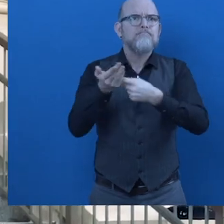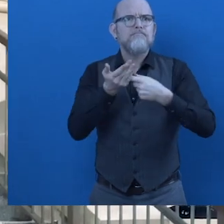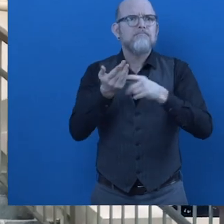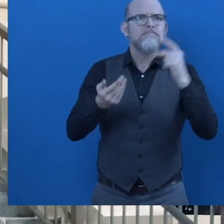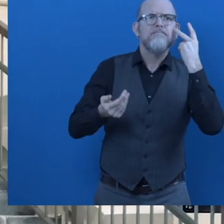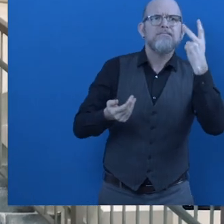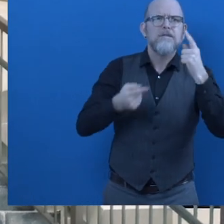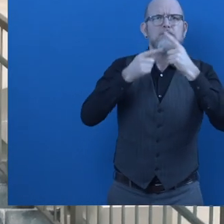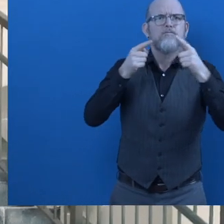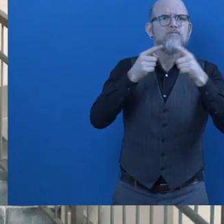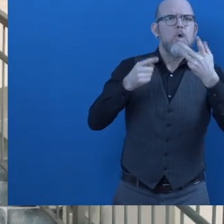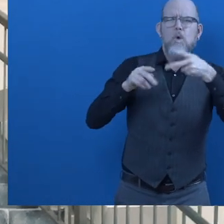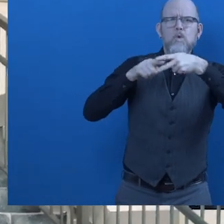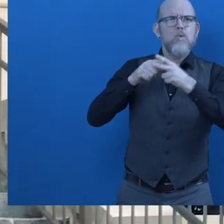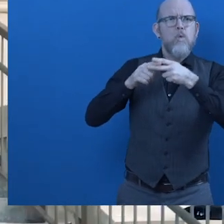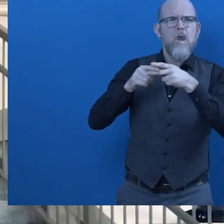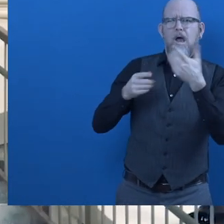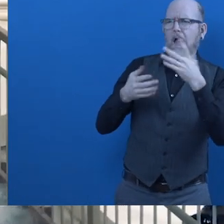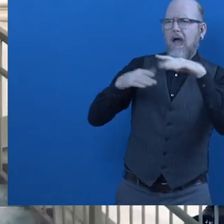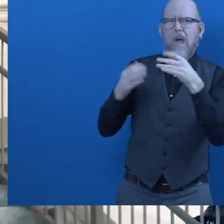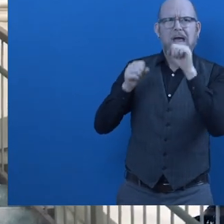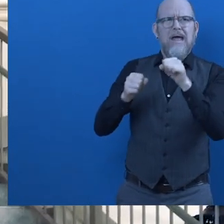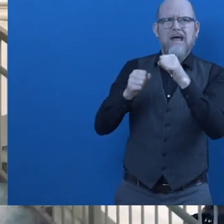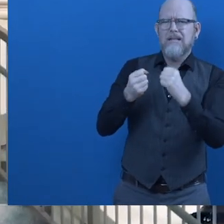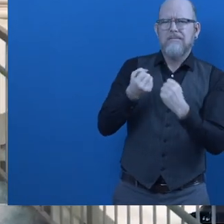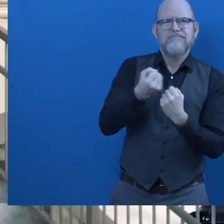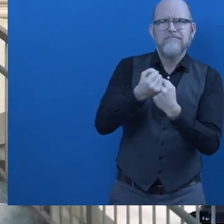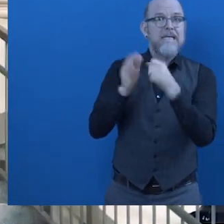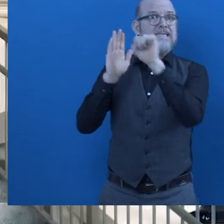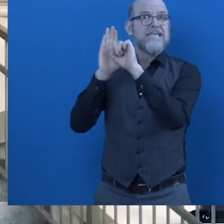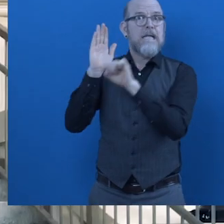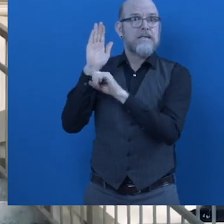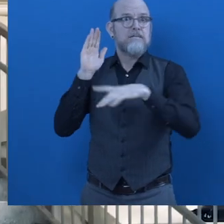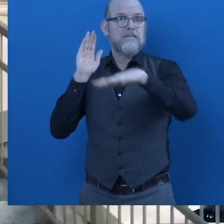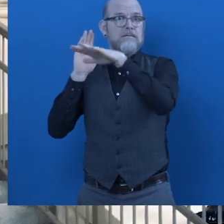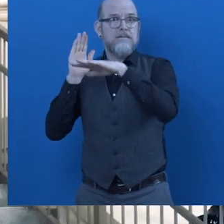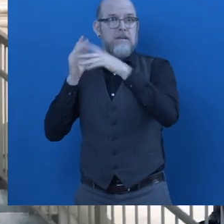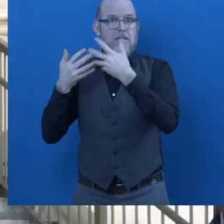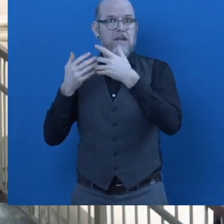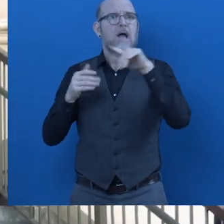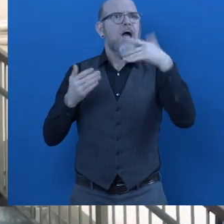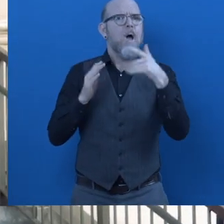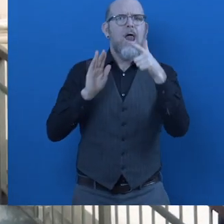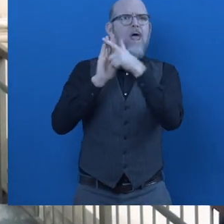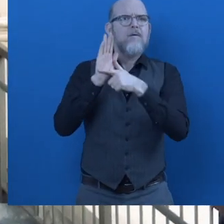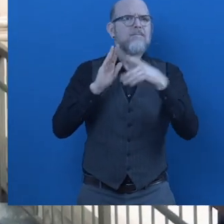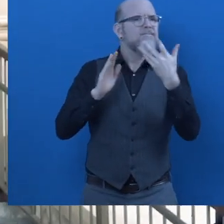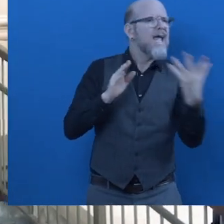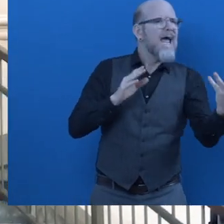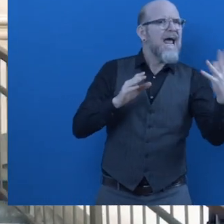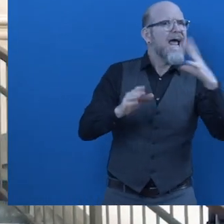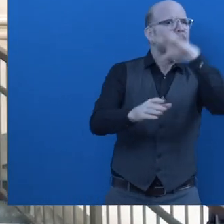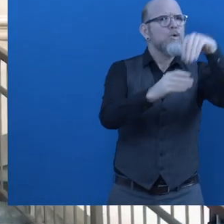created the State Exchange on Employment and Disability to help states and local policymakers implement inclusive